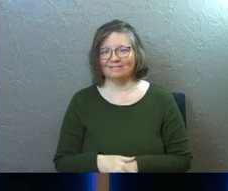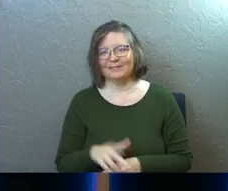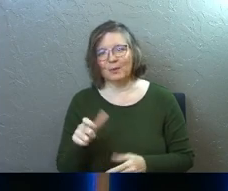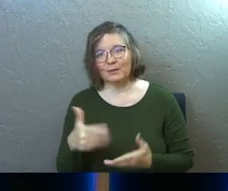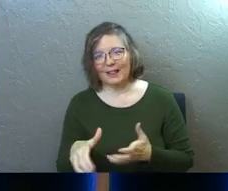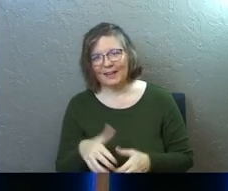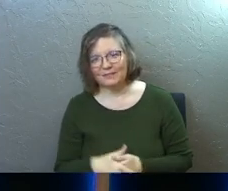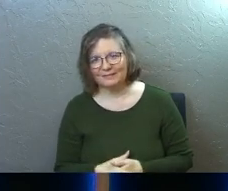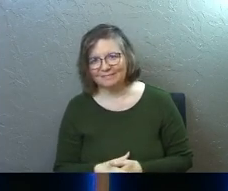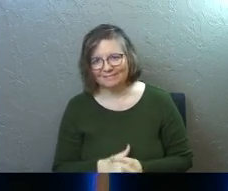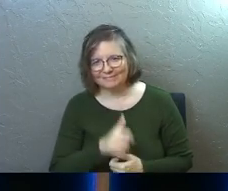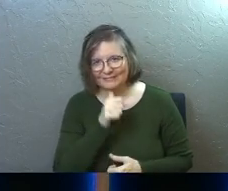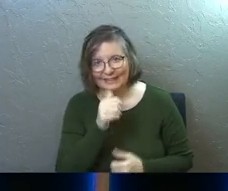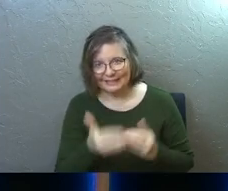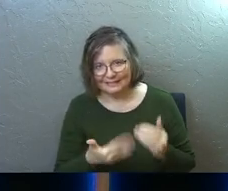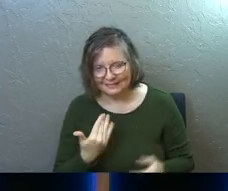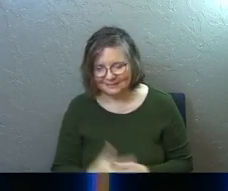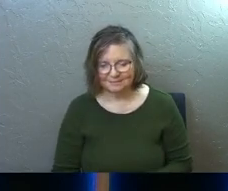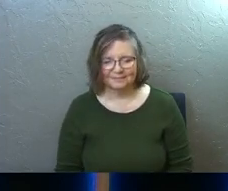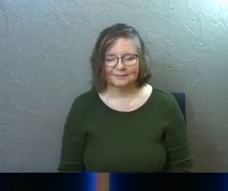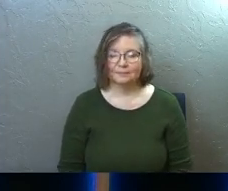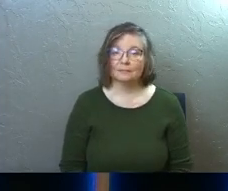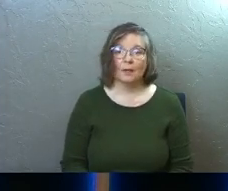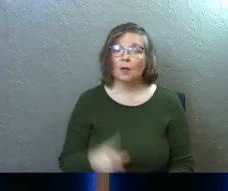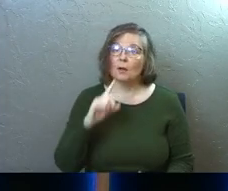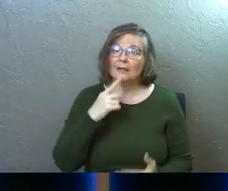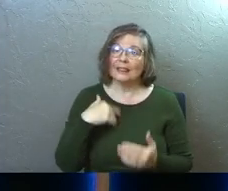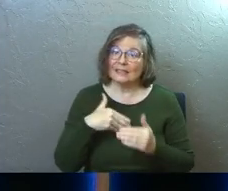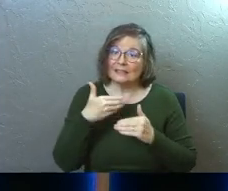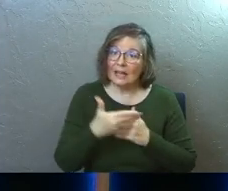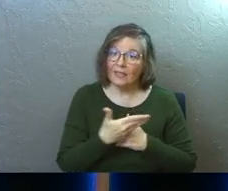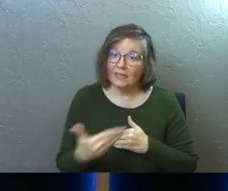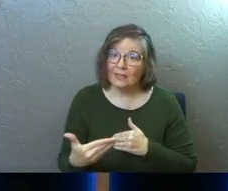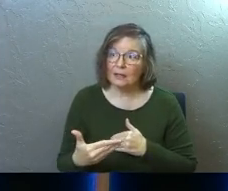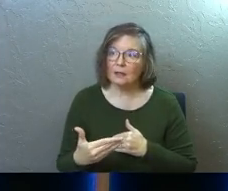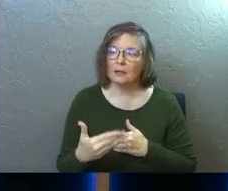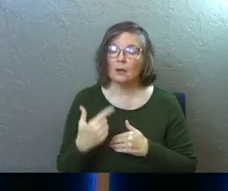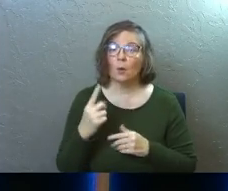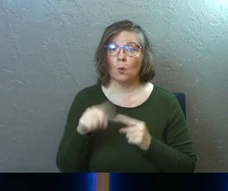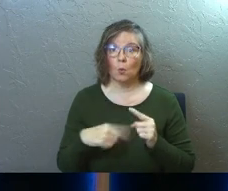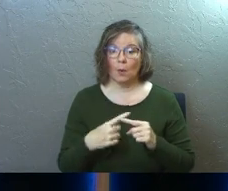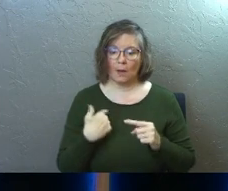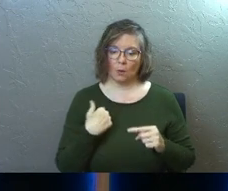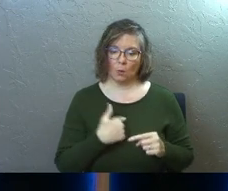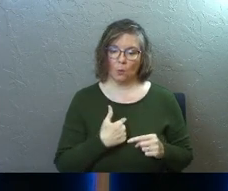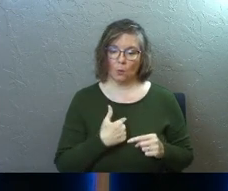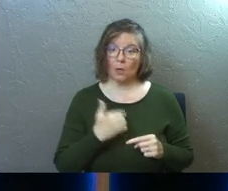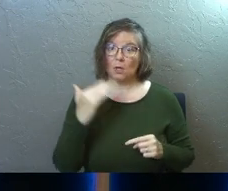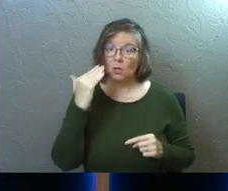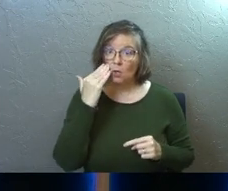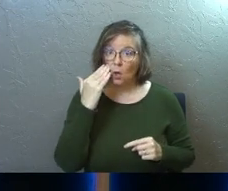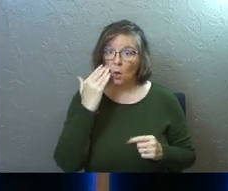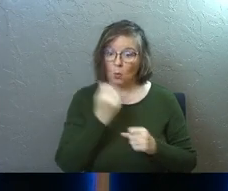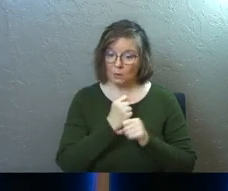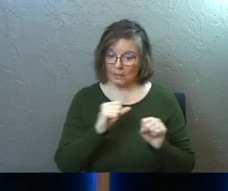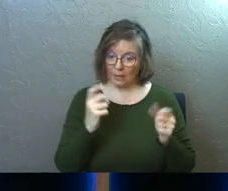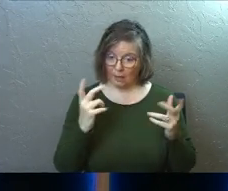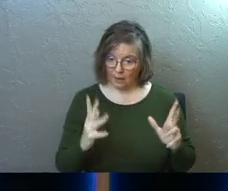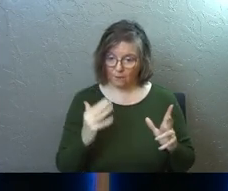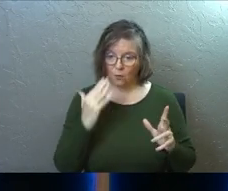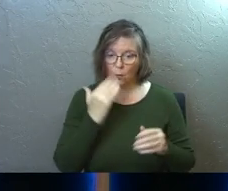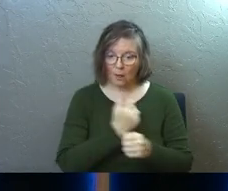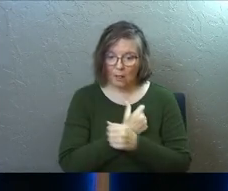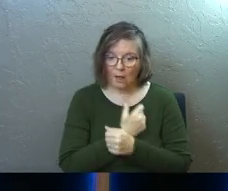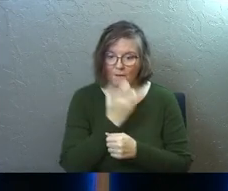supposed to laugh. Good, good. No, but this is the next thing is, is once we know we're saved and